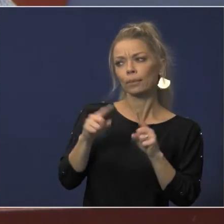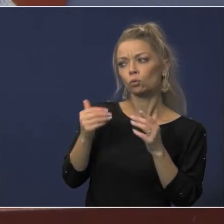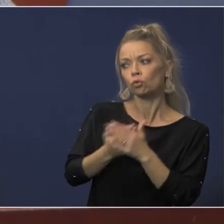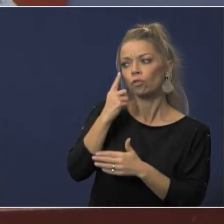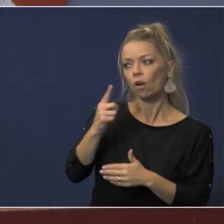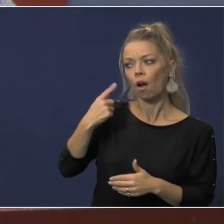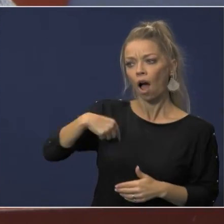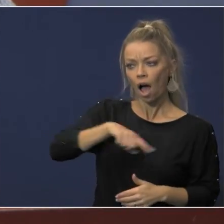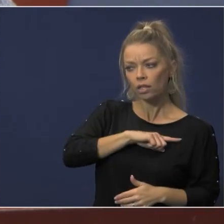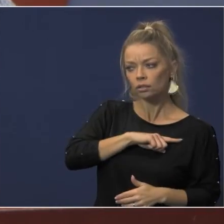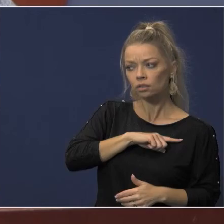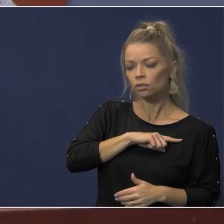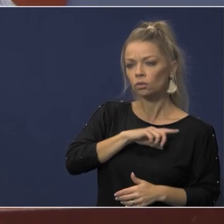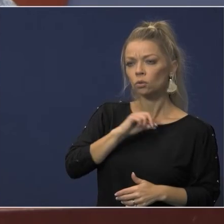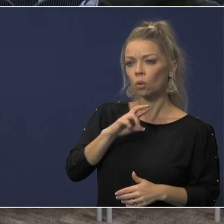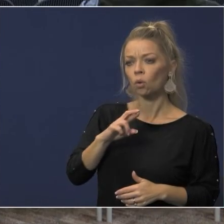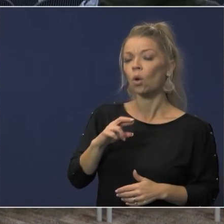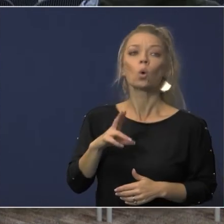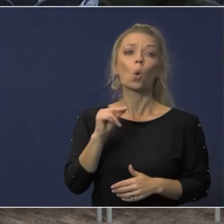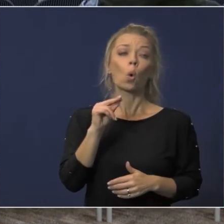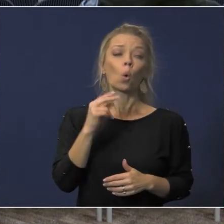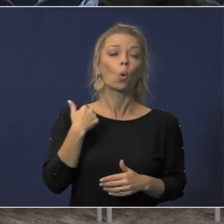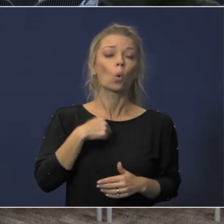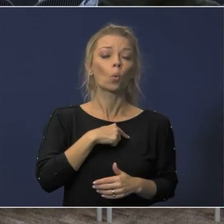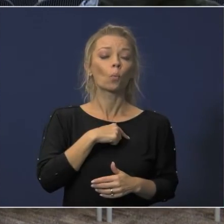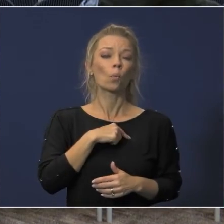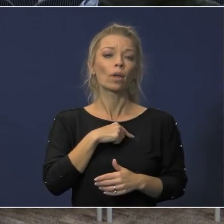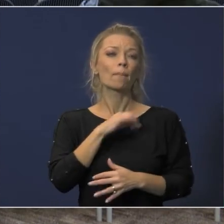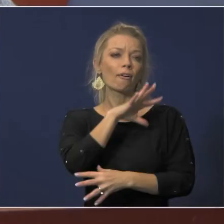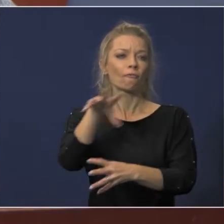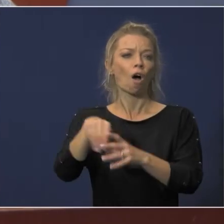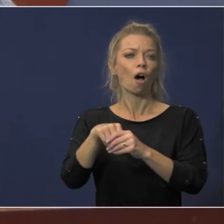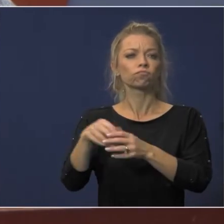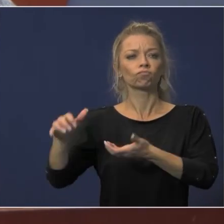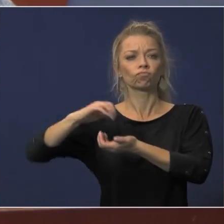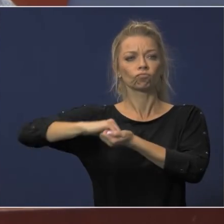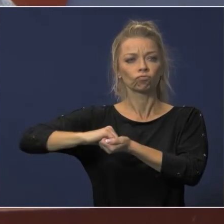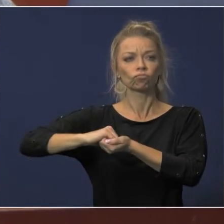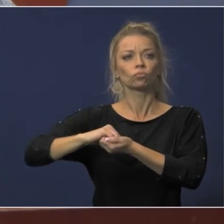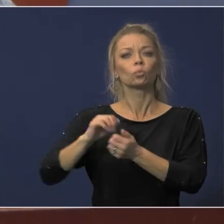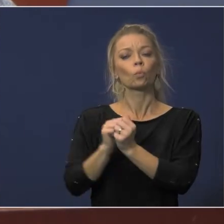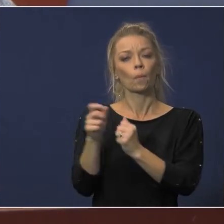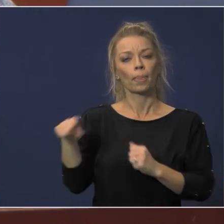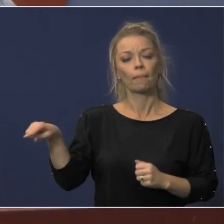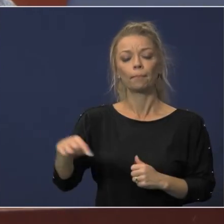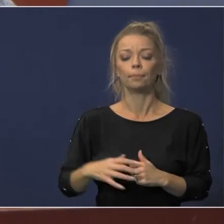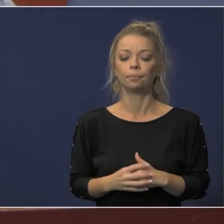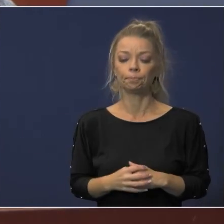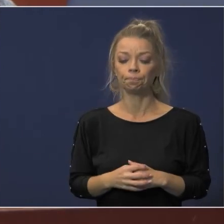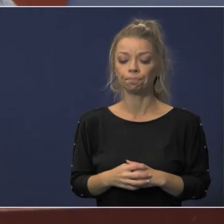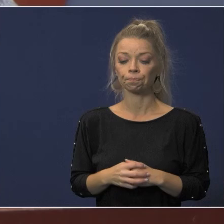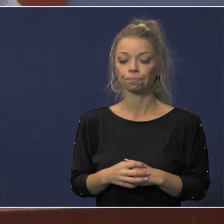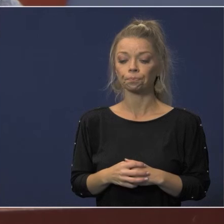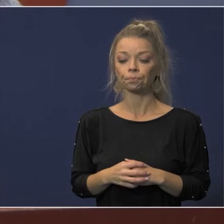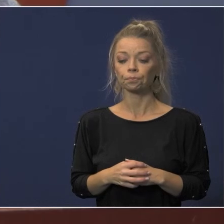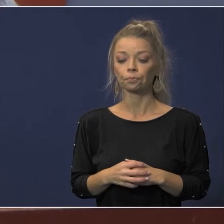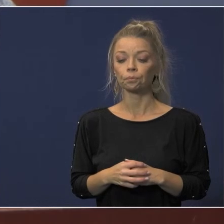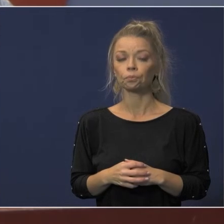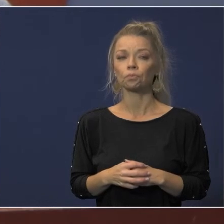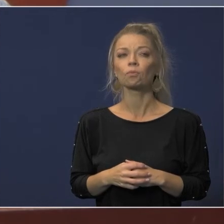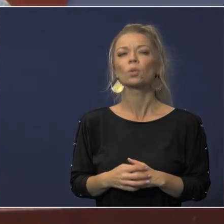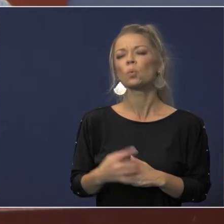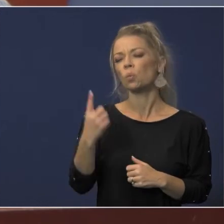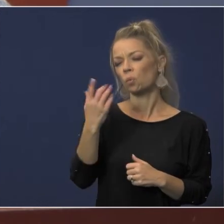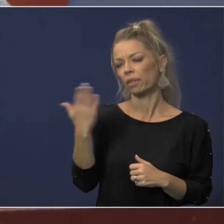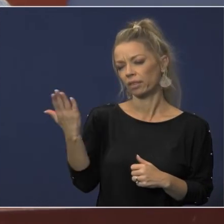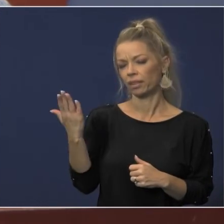us uh we've doing yes we've been involved with them uh one of the things that we that we have been uh participated with them in the